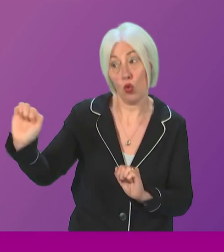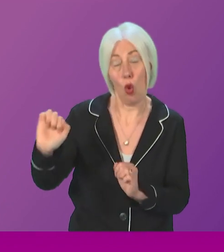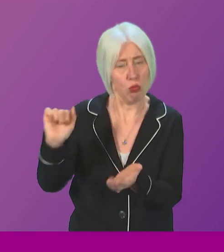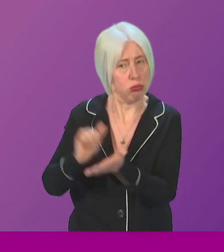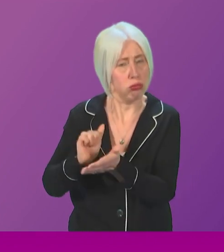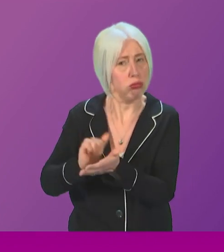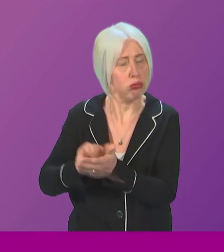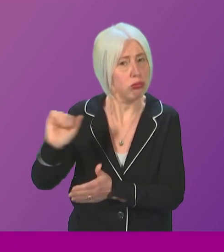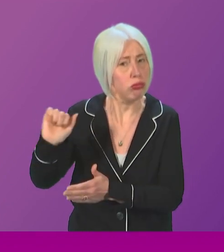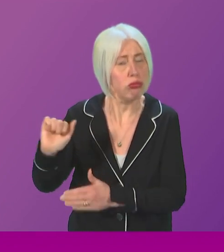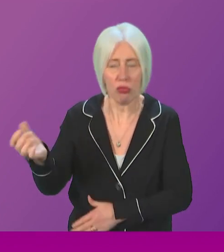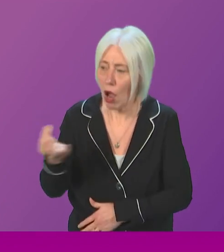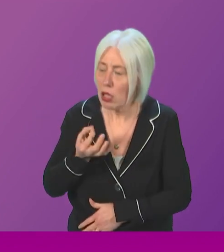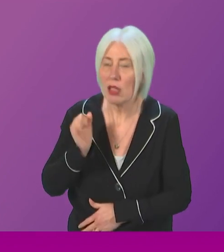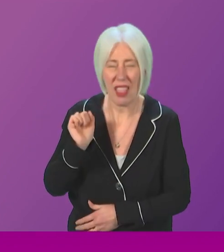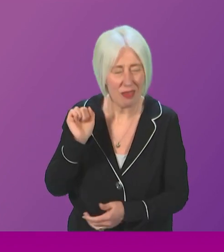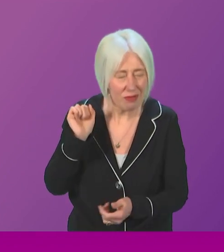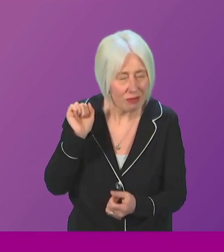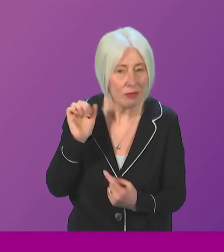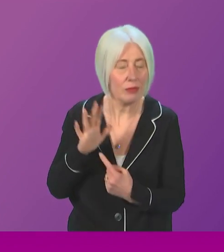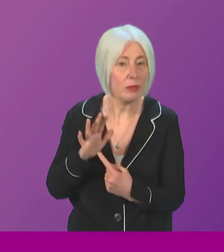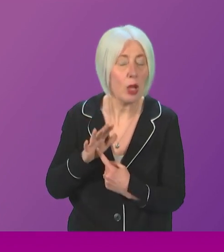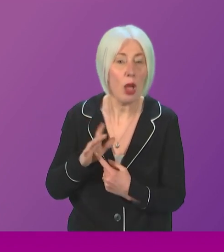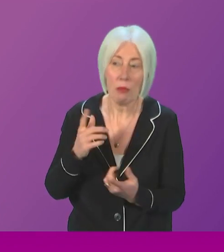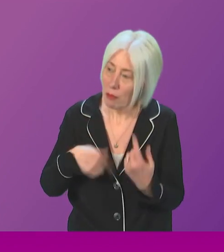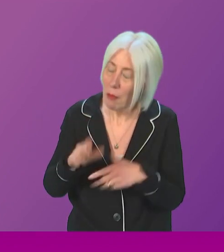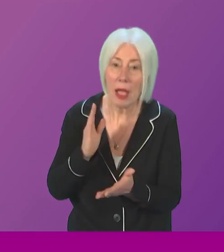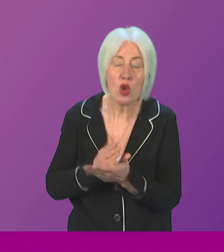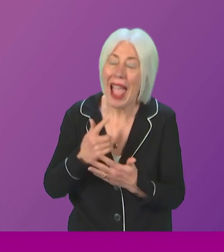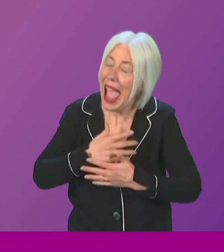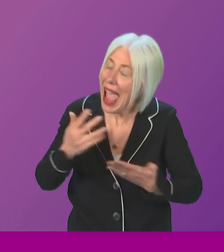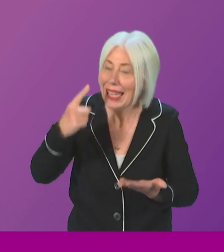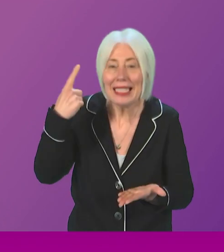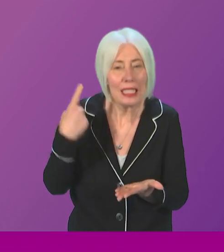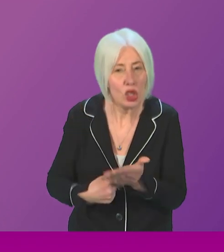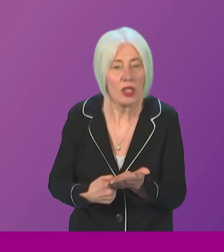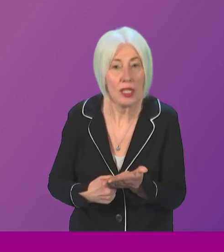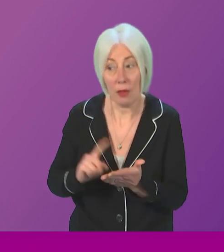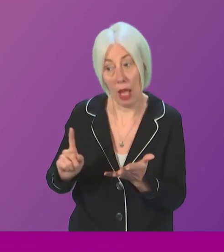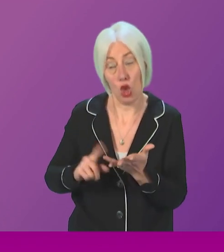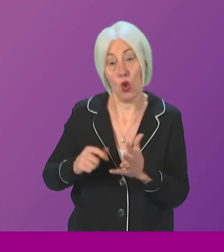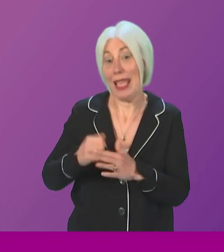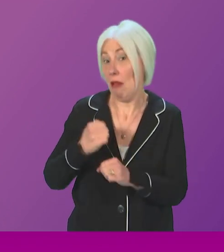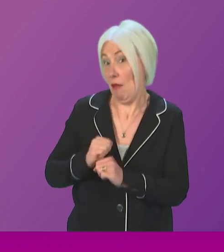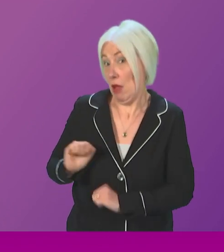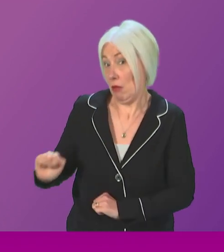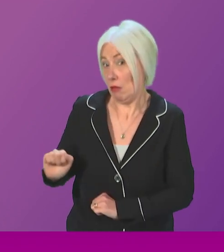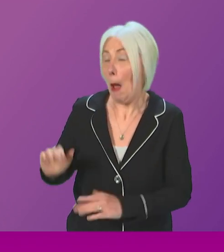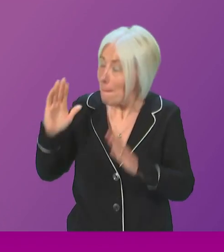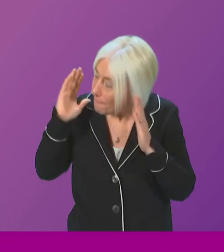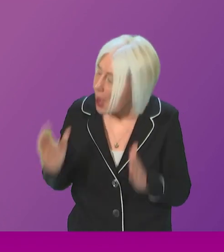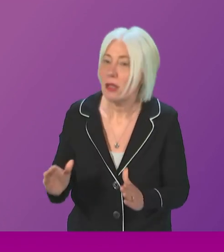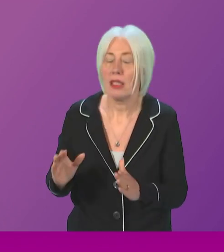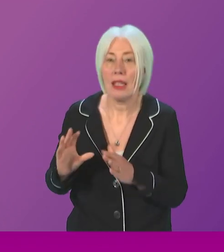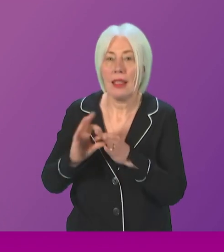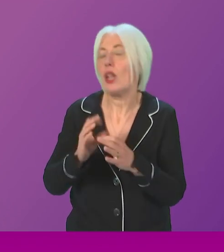absolutely right that first and foremost, we have to make sure that any decisions that are taken by the UK government must be taken in relation